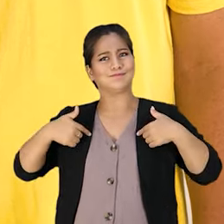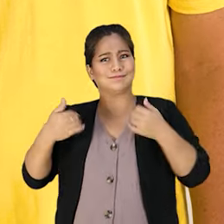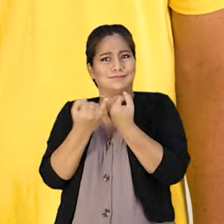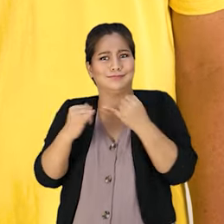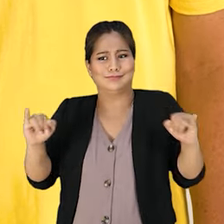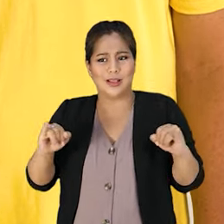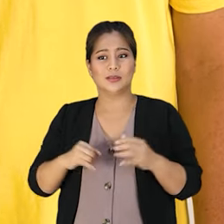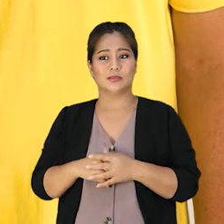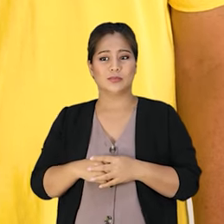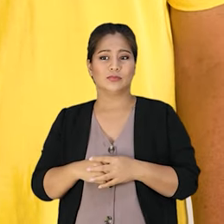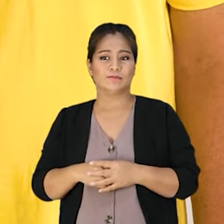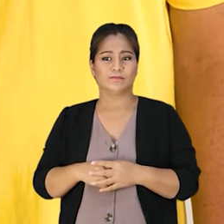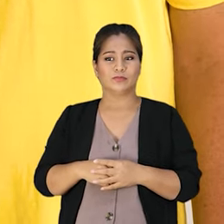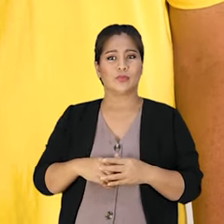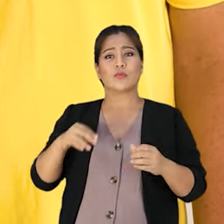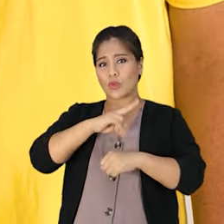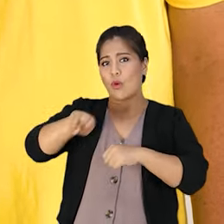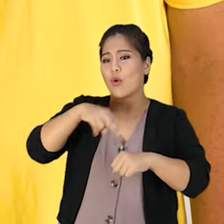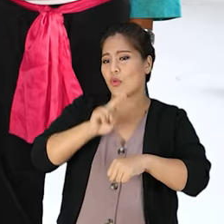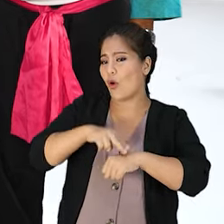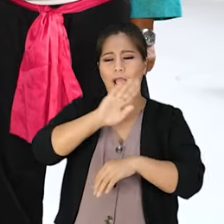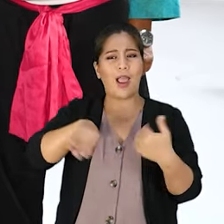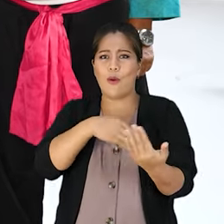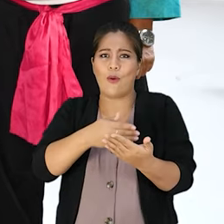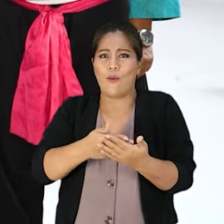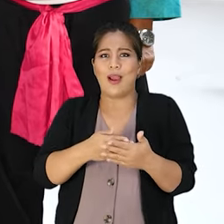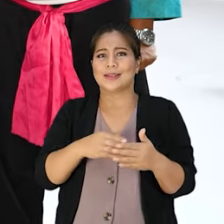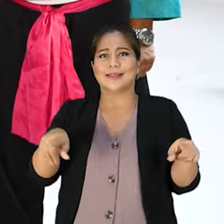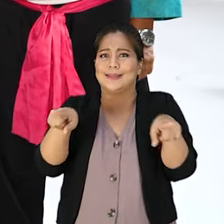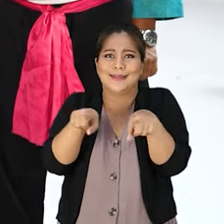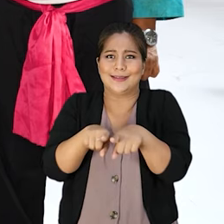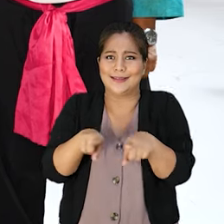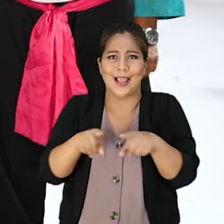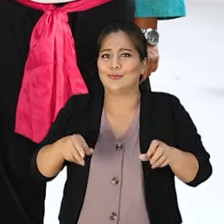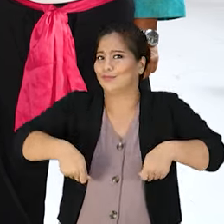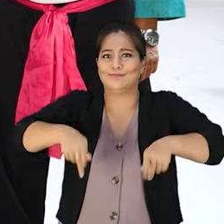condition? Of course, everyone can have the same O guard.